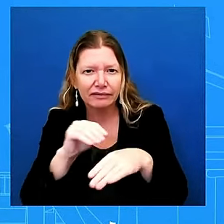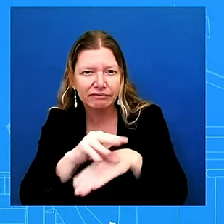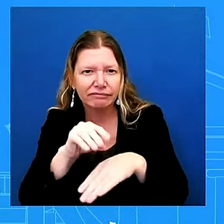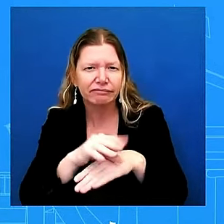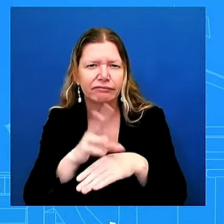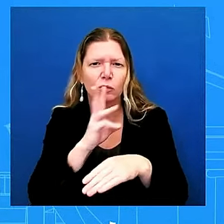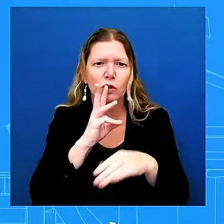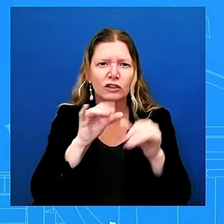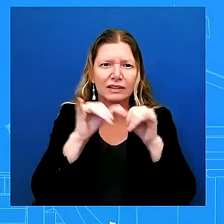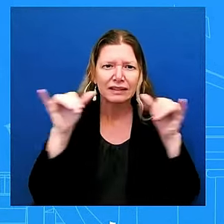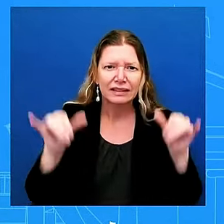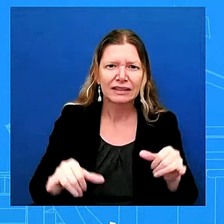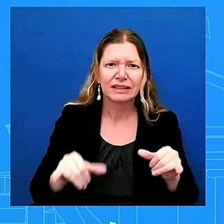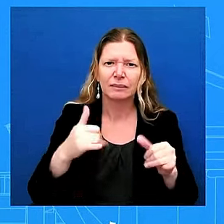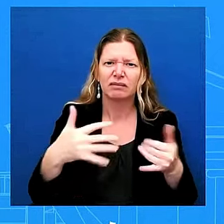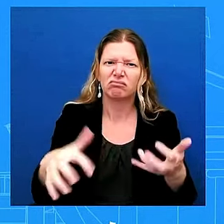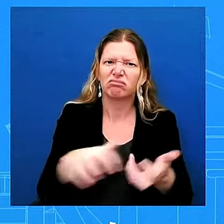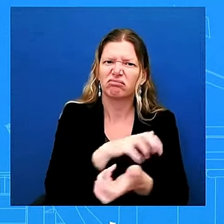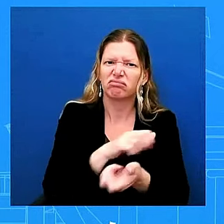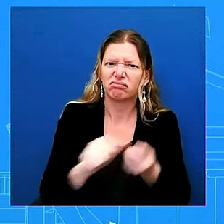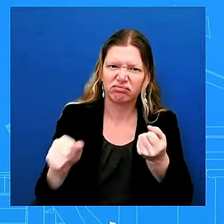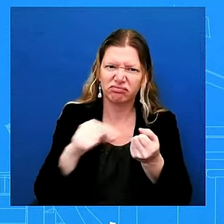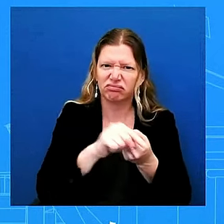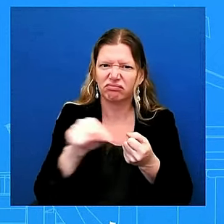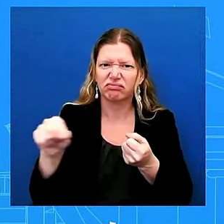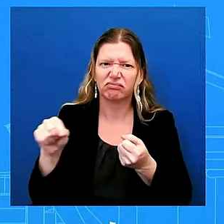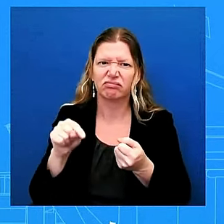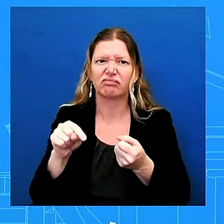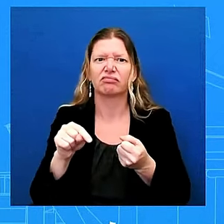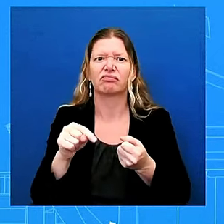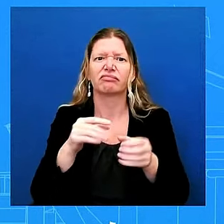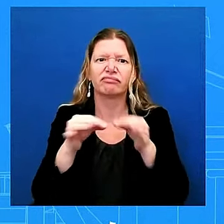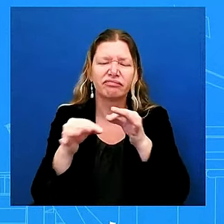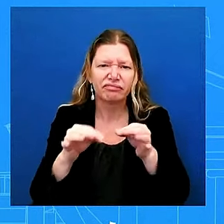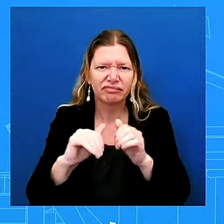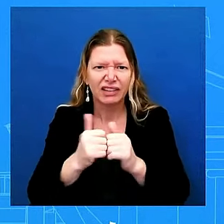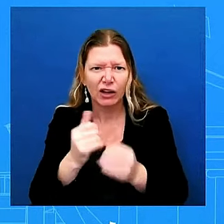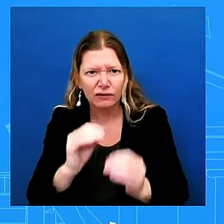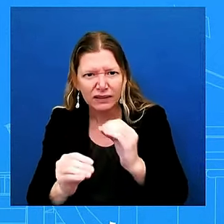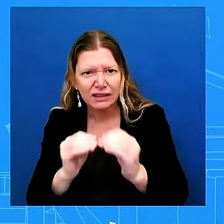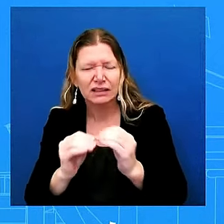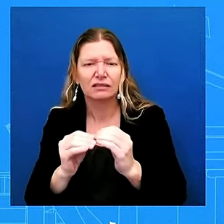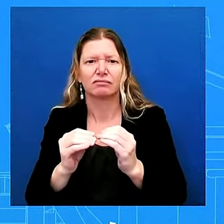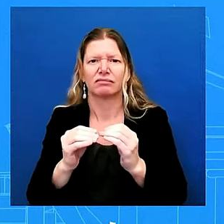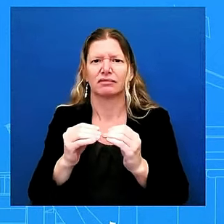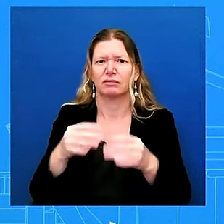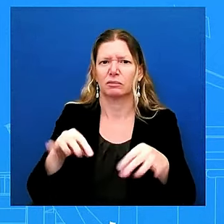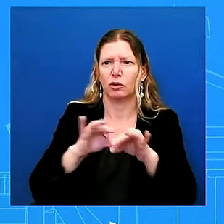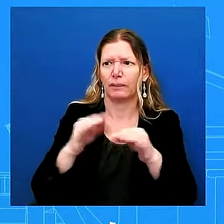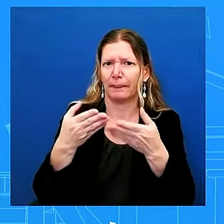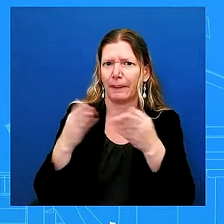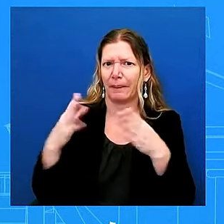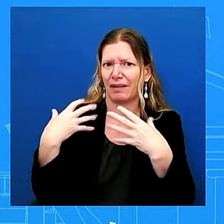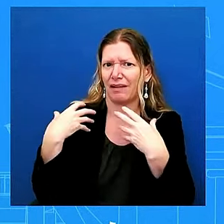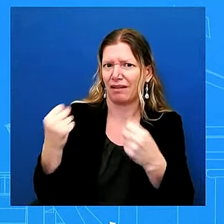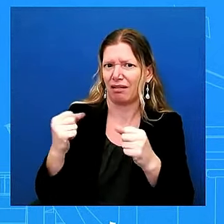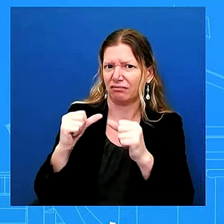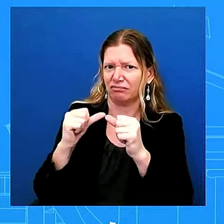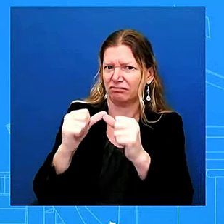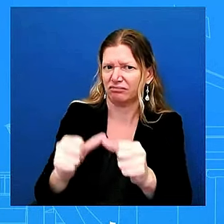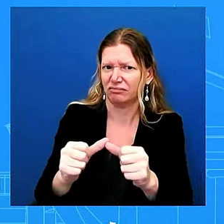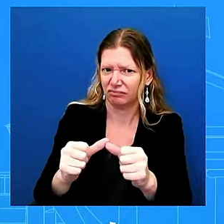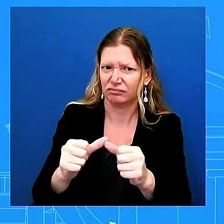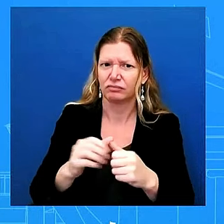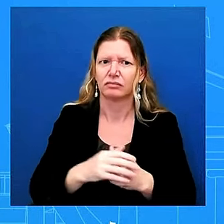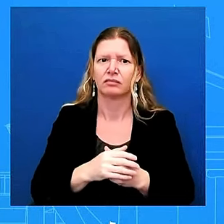critical public health and environmental protections as storm impacts are assessed the u.s small business